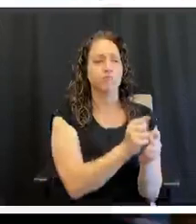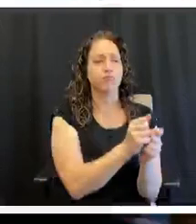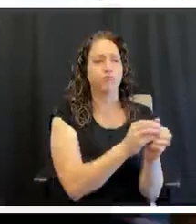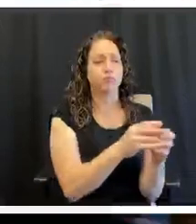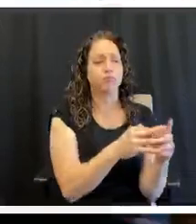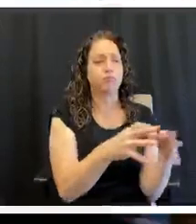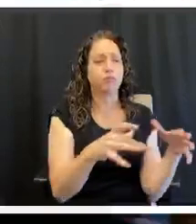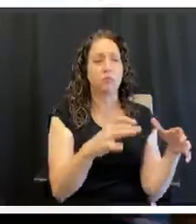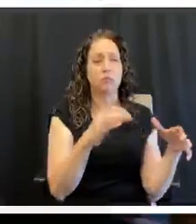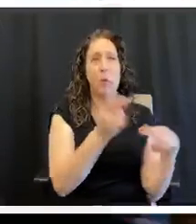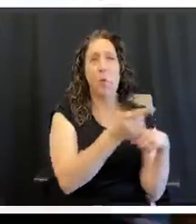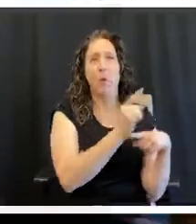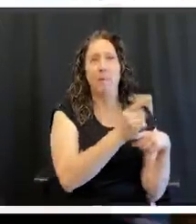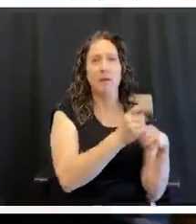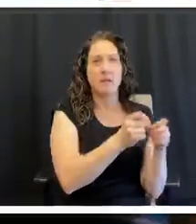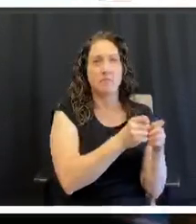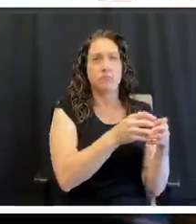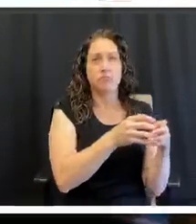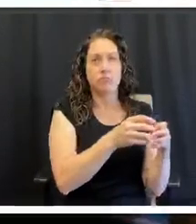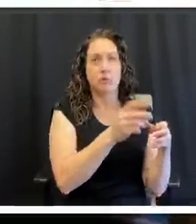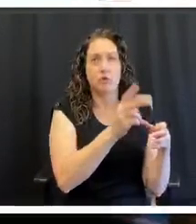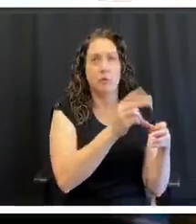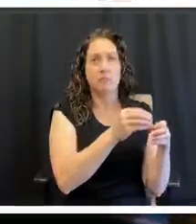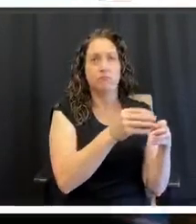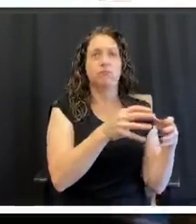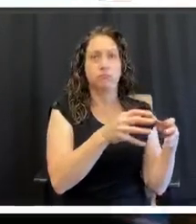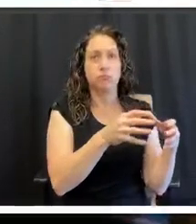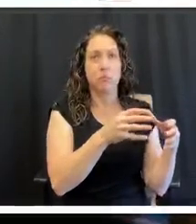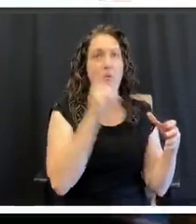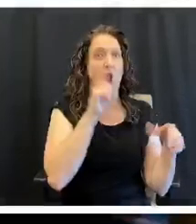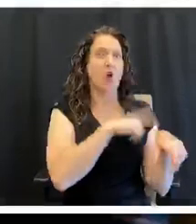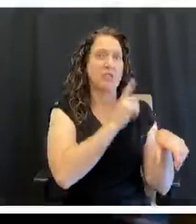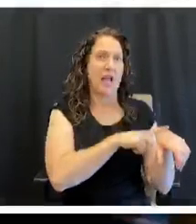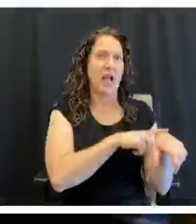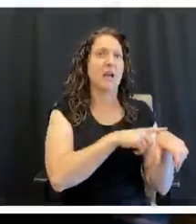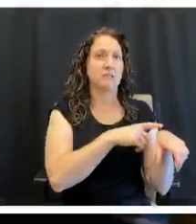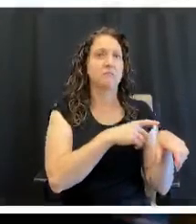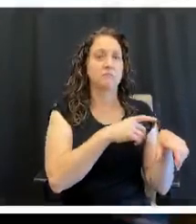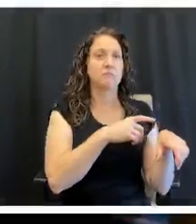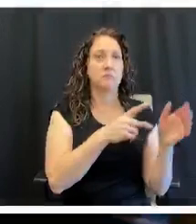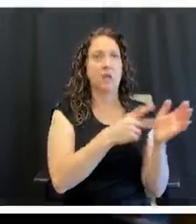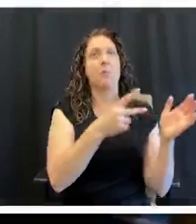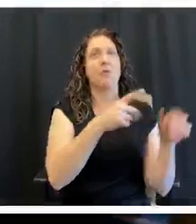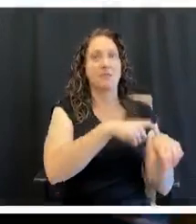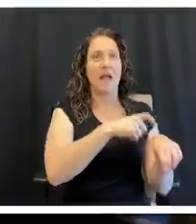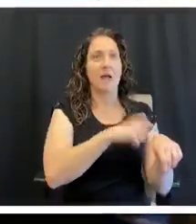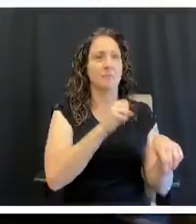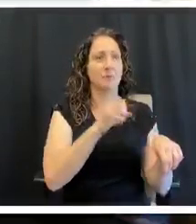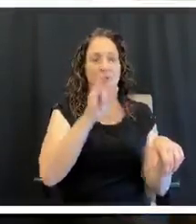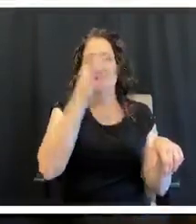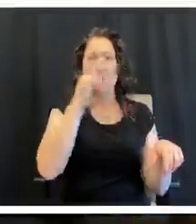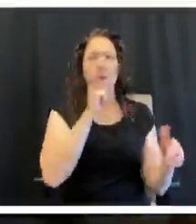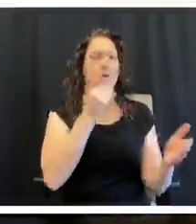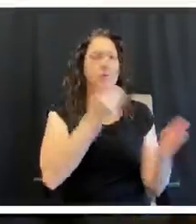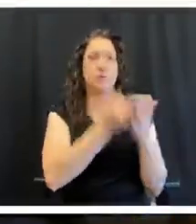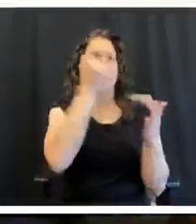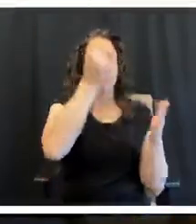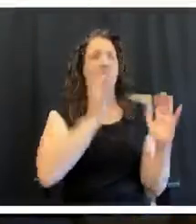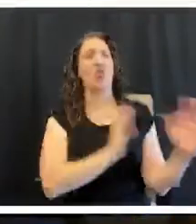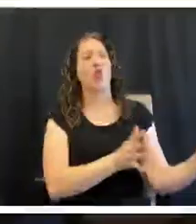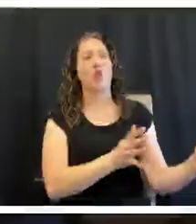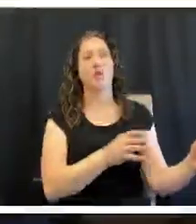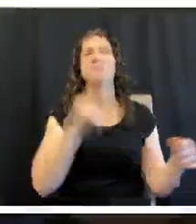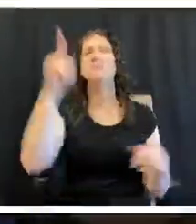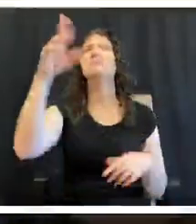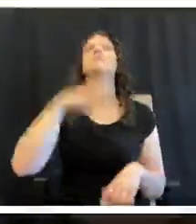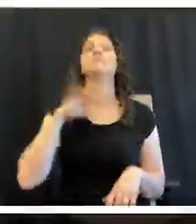double. And so that's why people are concerned about leaving stuff out at room temperature. Got it. Got it. What things can you leave